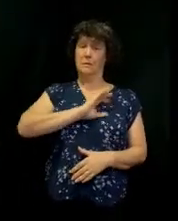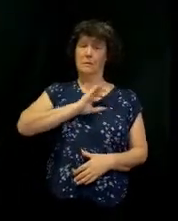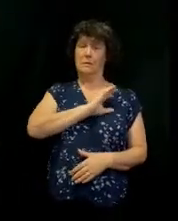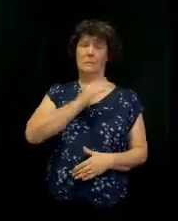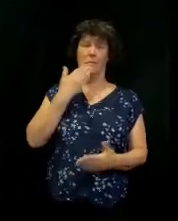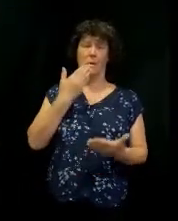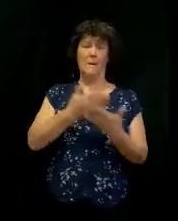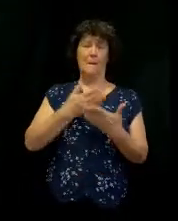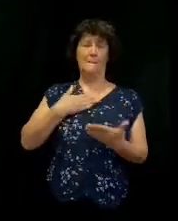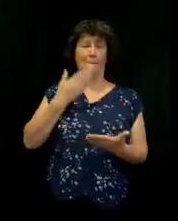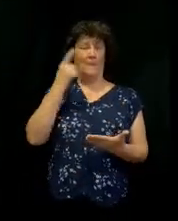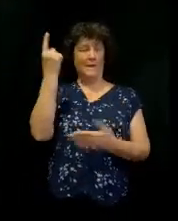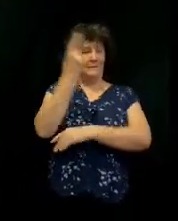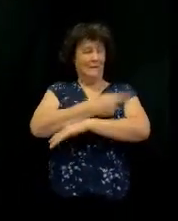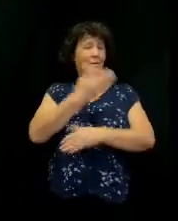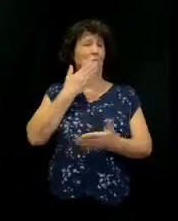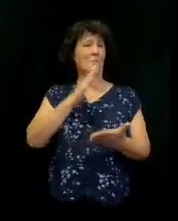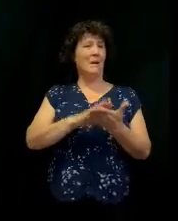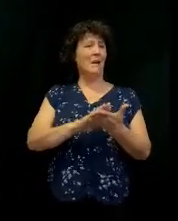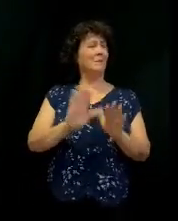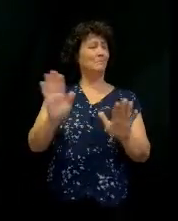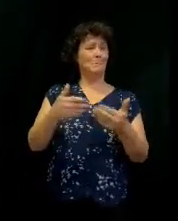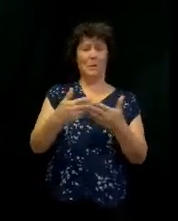My day's bad. Doesn't matter. He's still good.